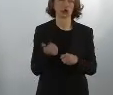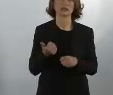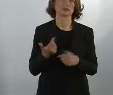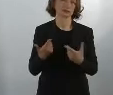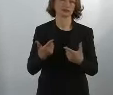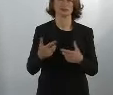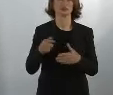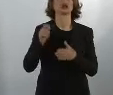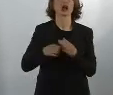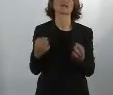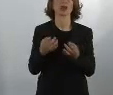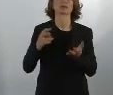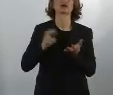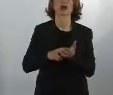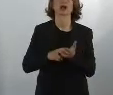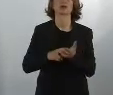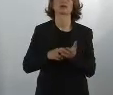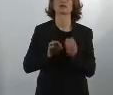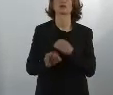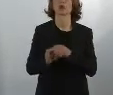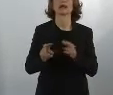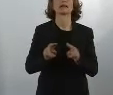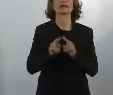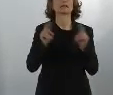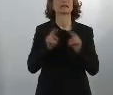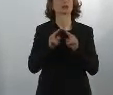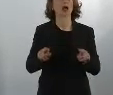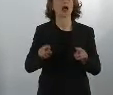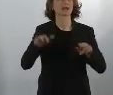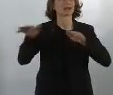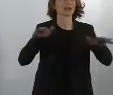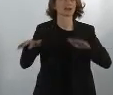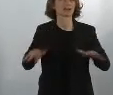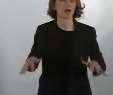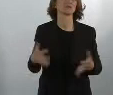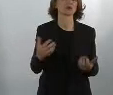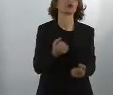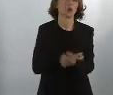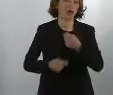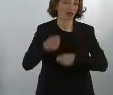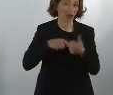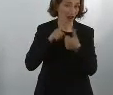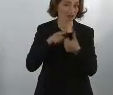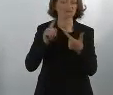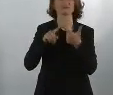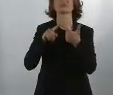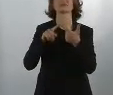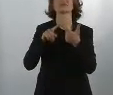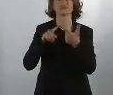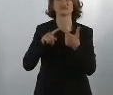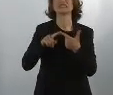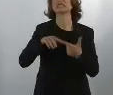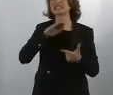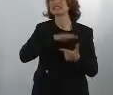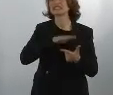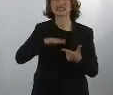particularly true for crimes which have a strong international